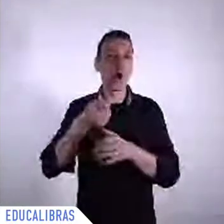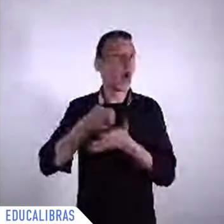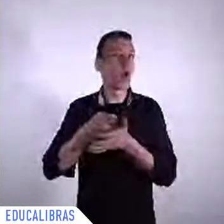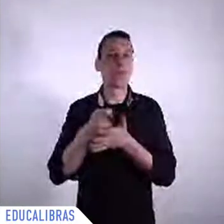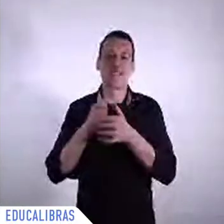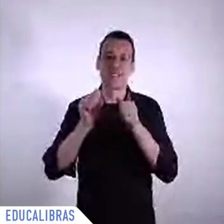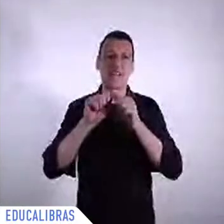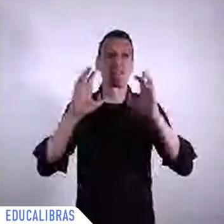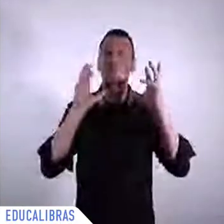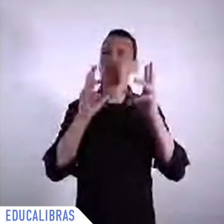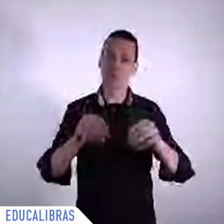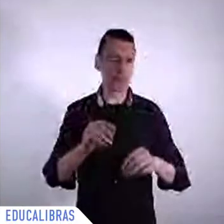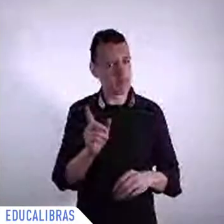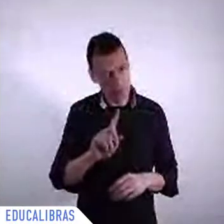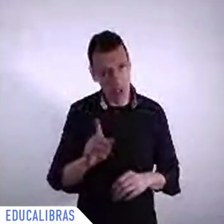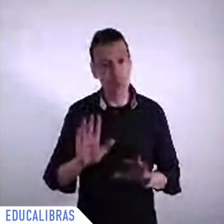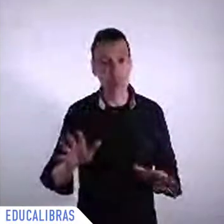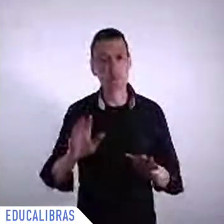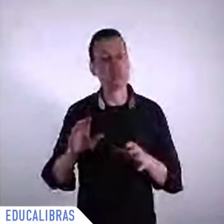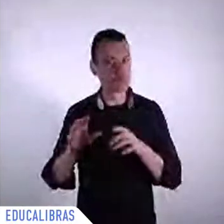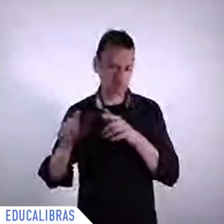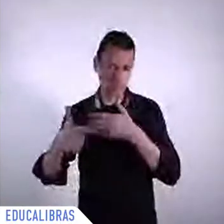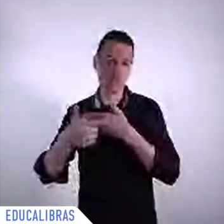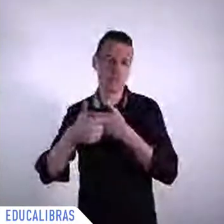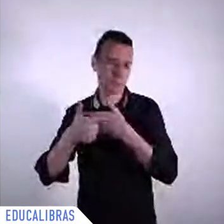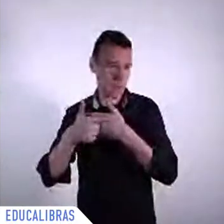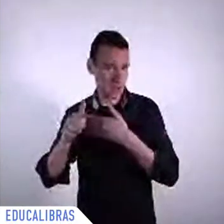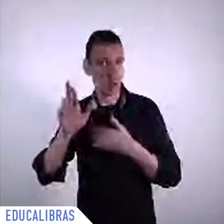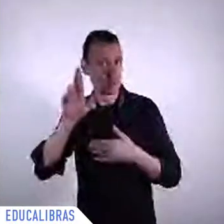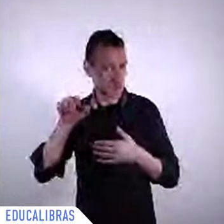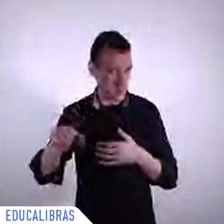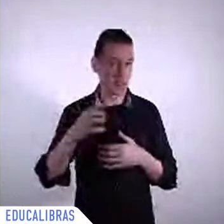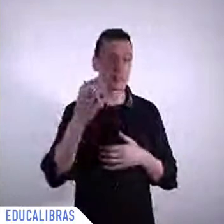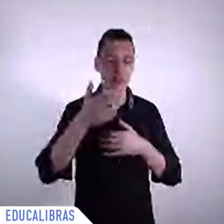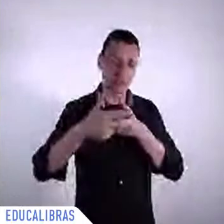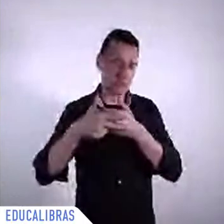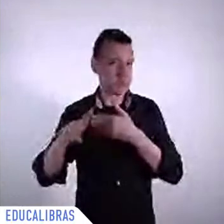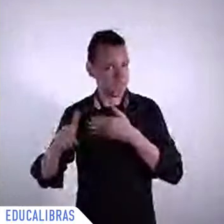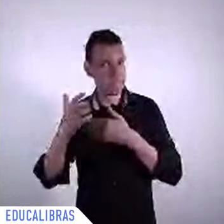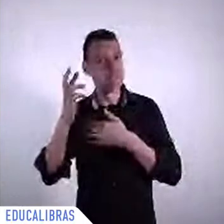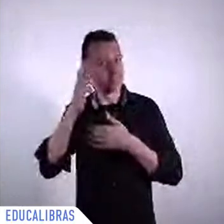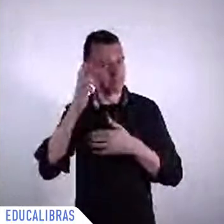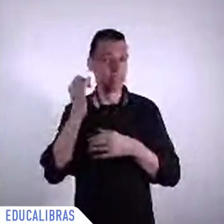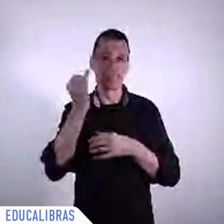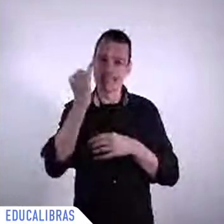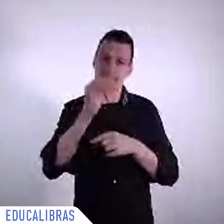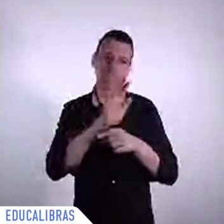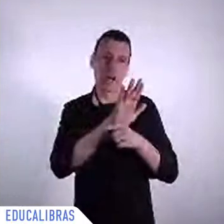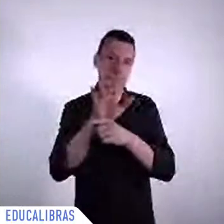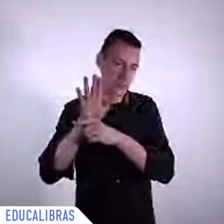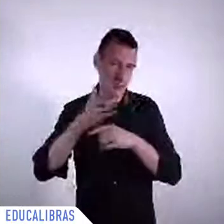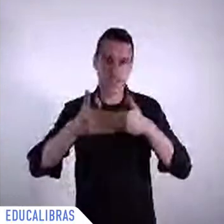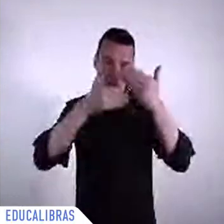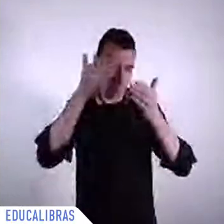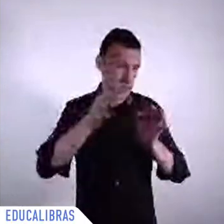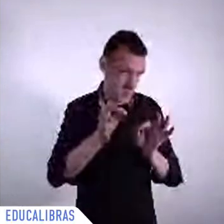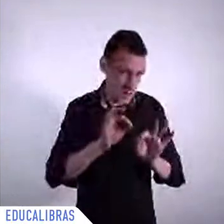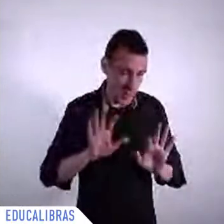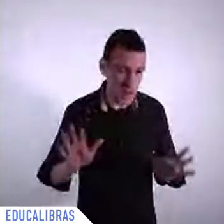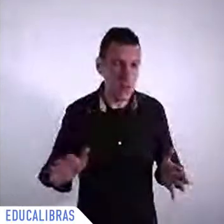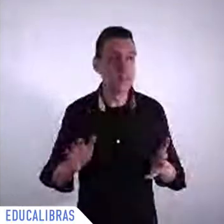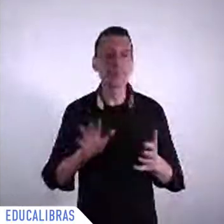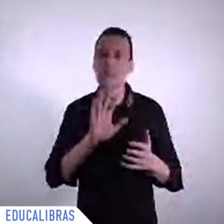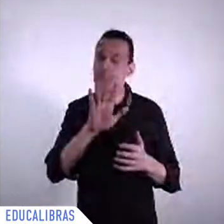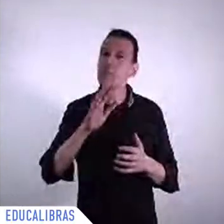measures for the short-term emergency measures and emergency basic income hunger grants a package